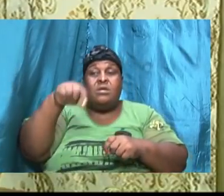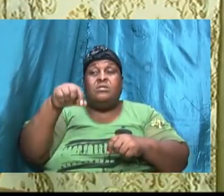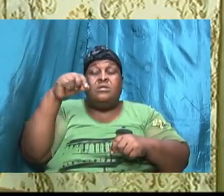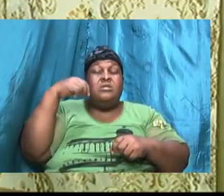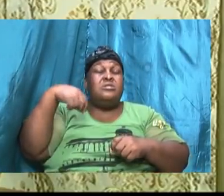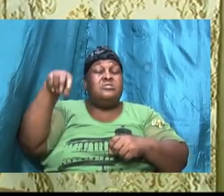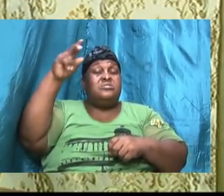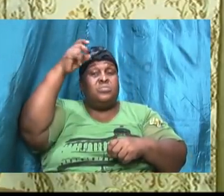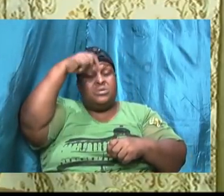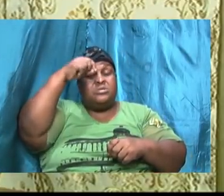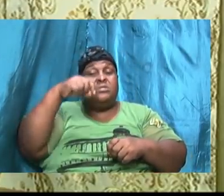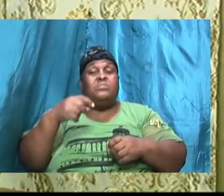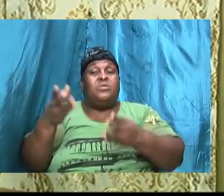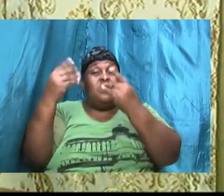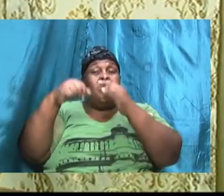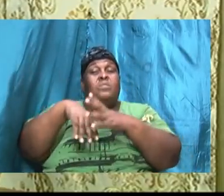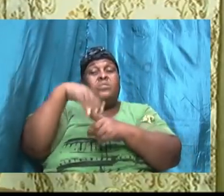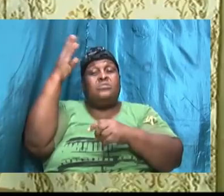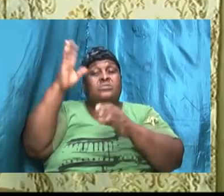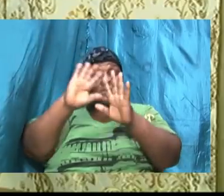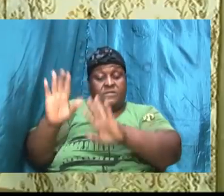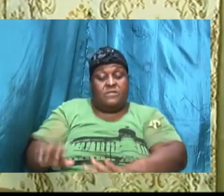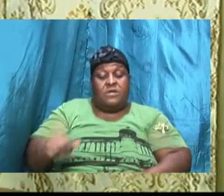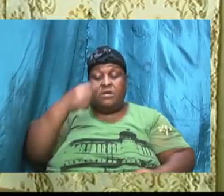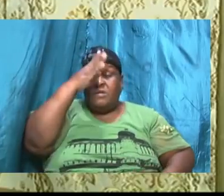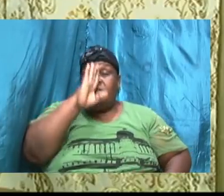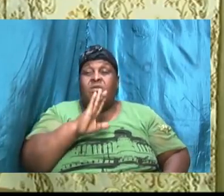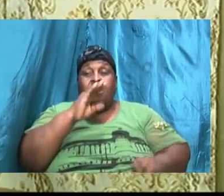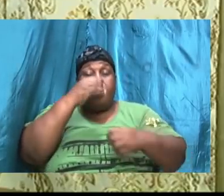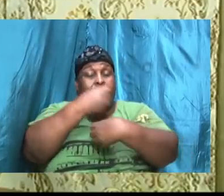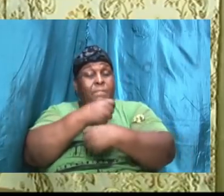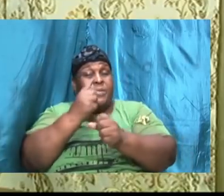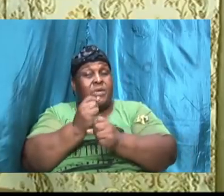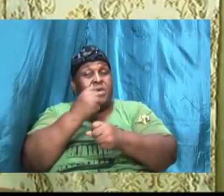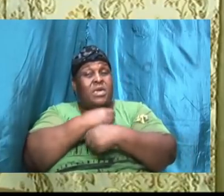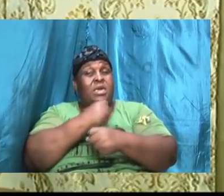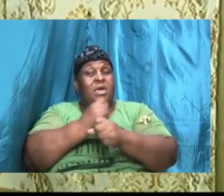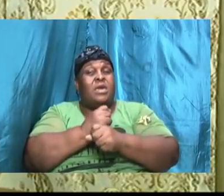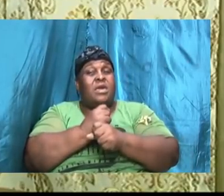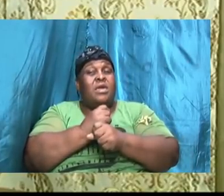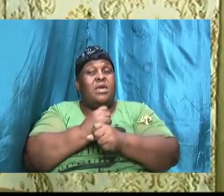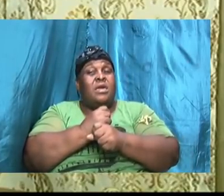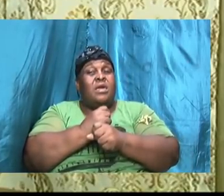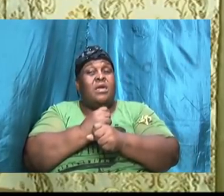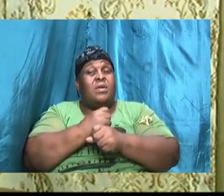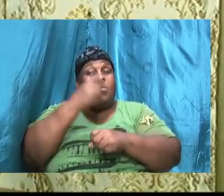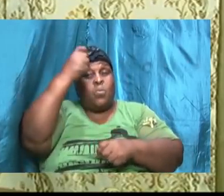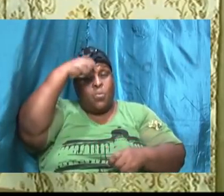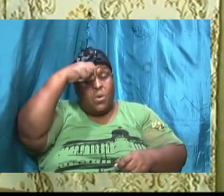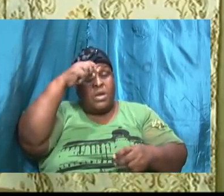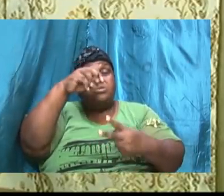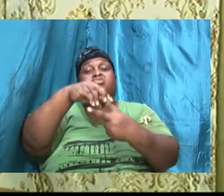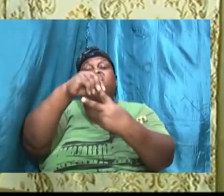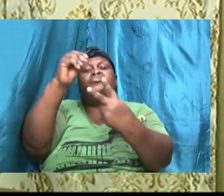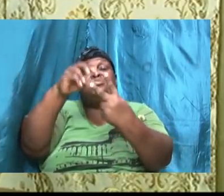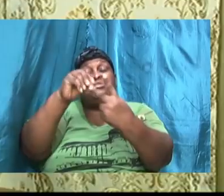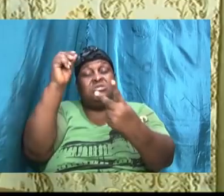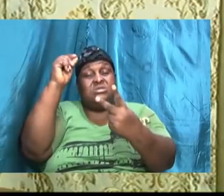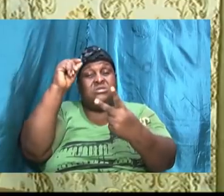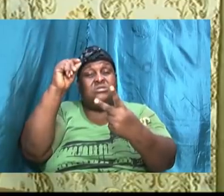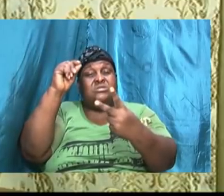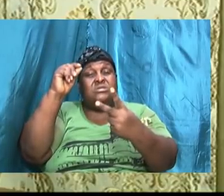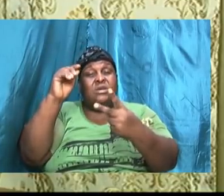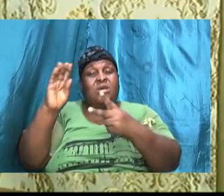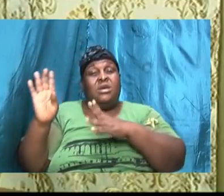of fear in God will generate will cause will create wise choices and